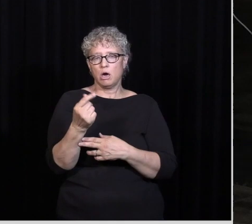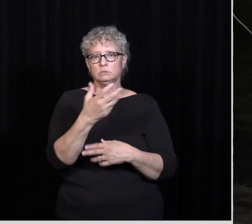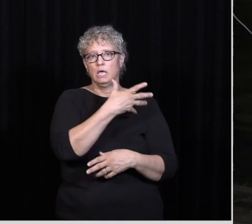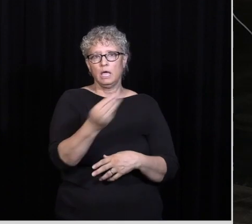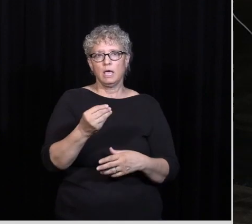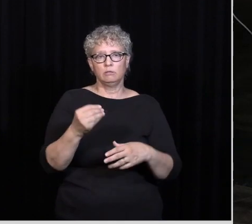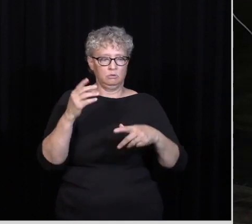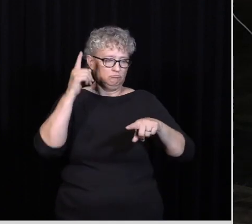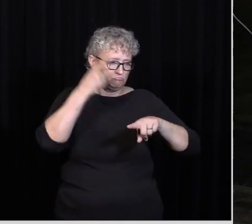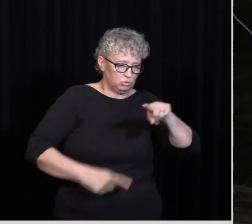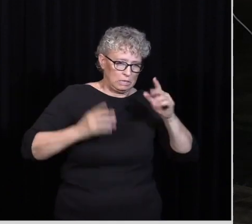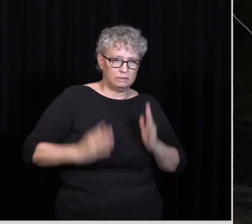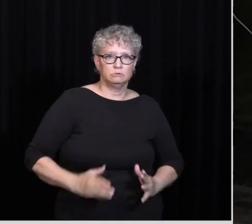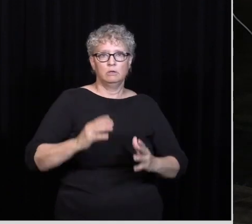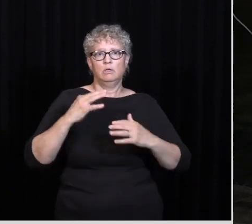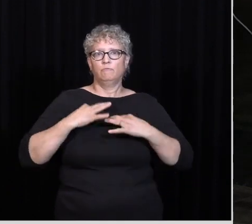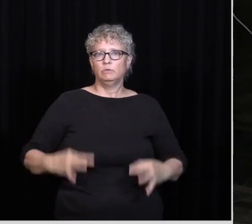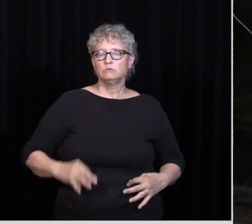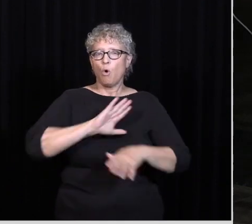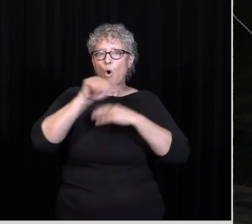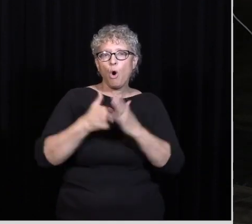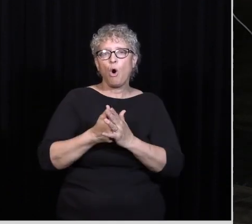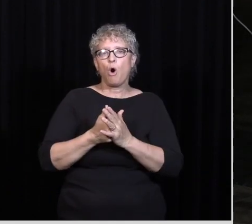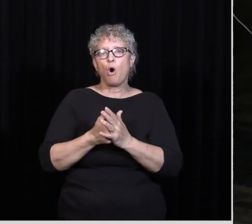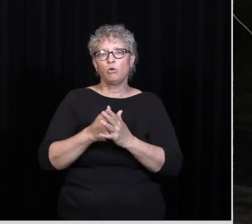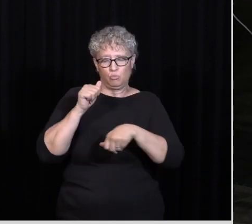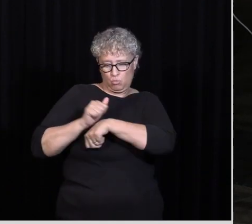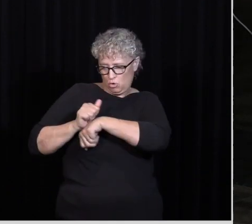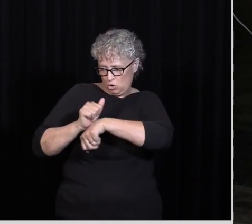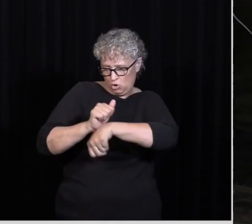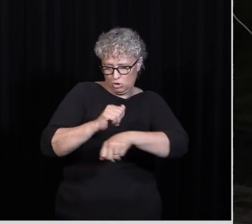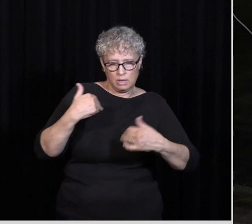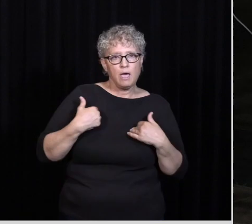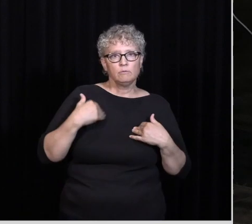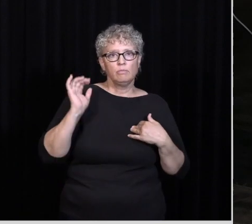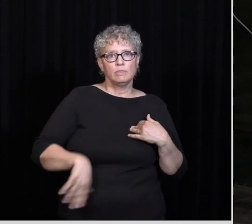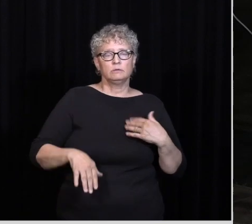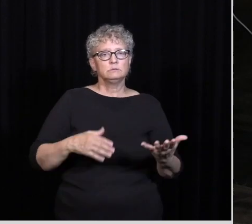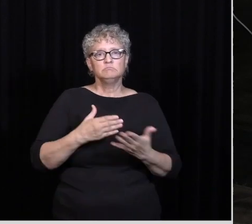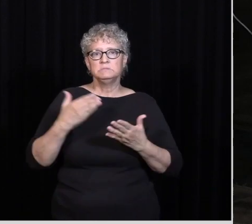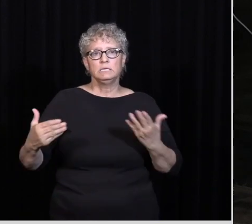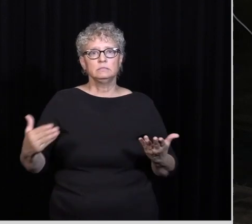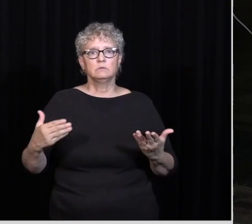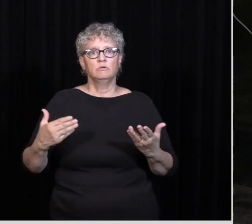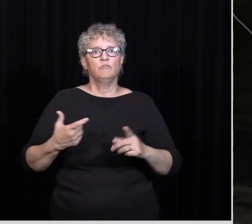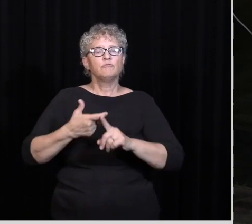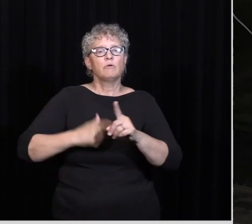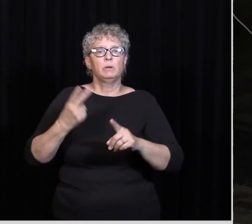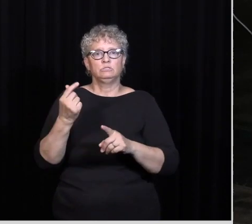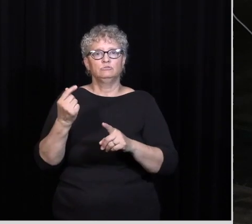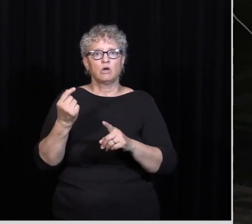Out For The Mutilators Of The Flesh Because All Of Those Works They Have It's The Exact Stuff That Comes Out Of The Rear End Of A Dog